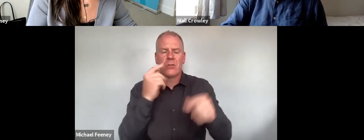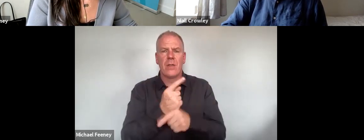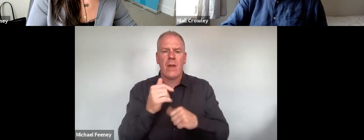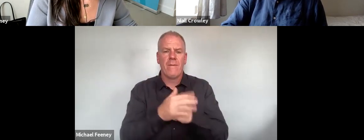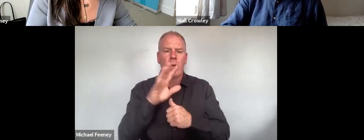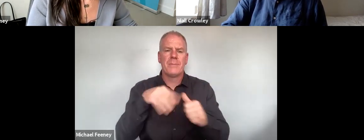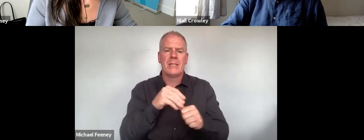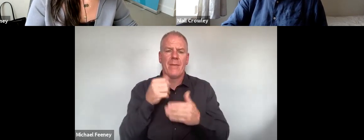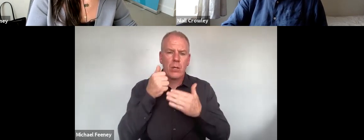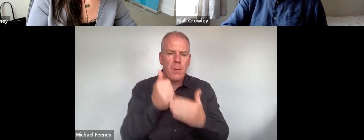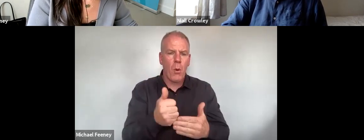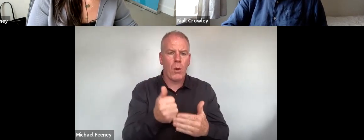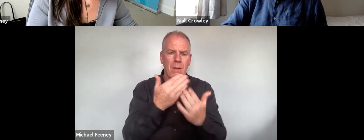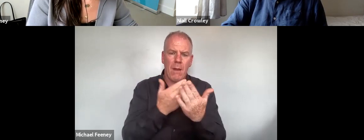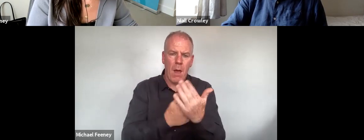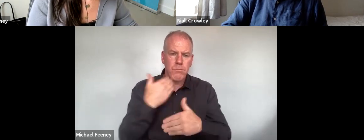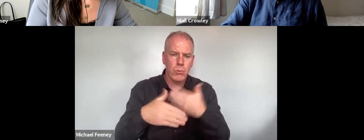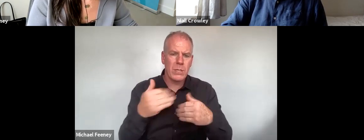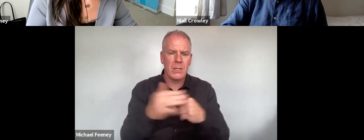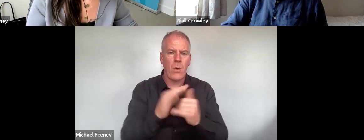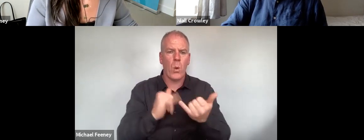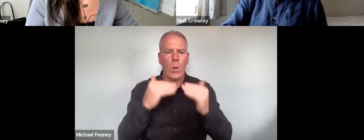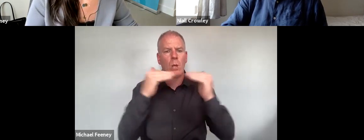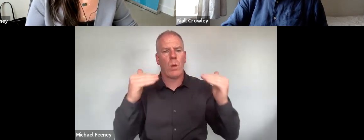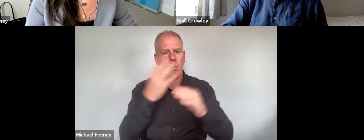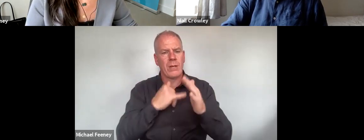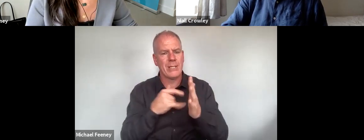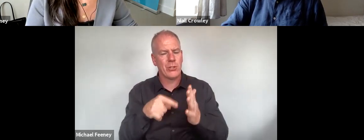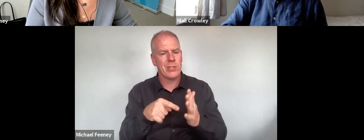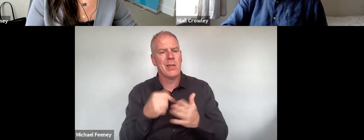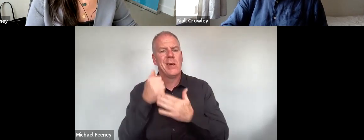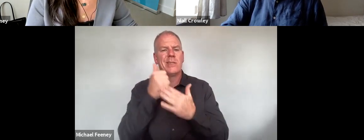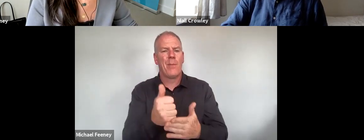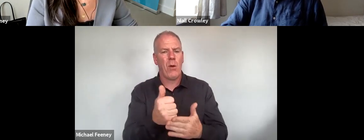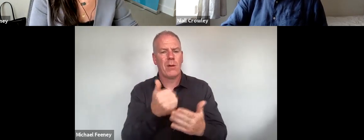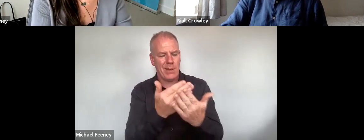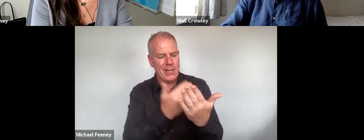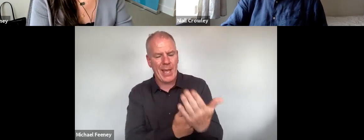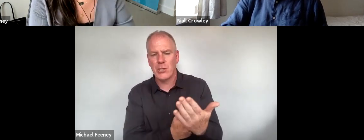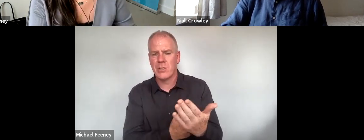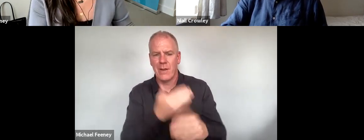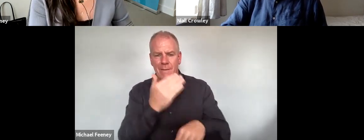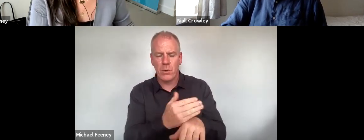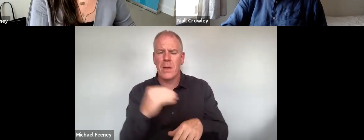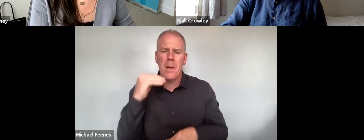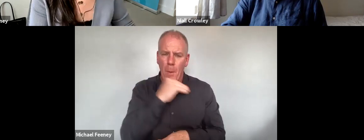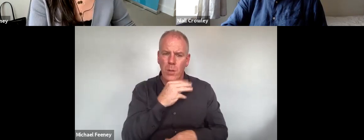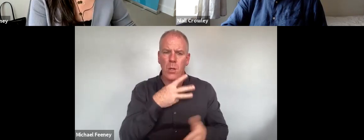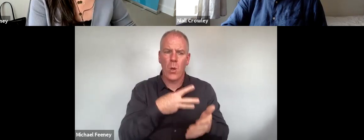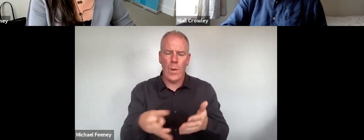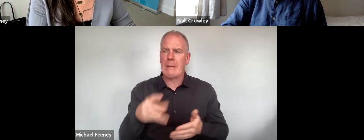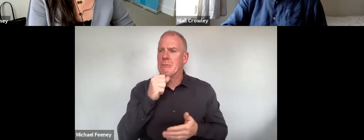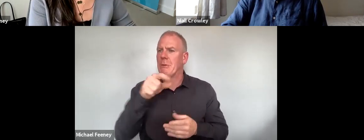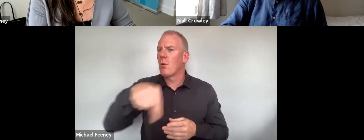support and litigation function for equality bodies. This support and litigation function is vital in a context where there are so few other